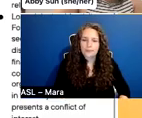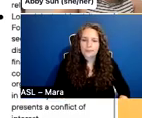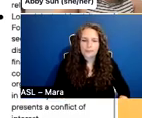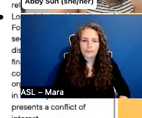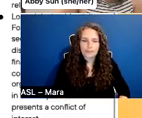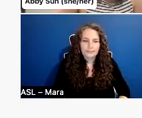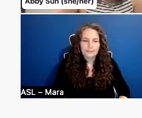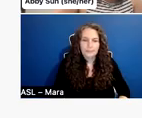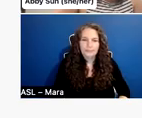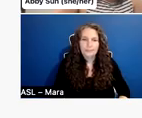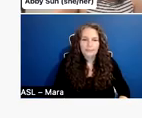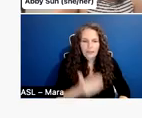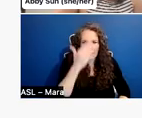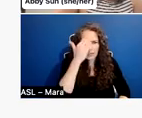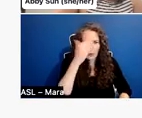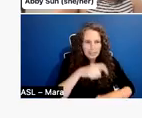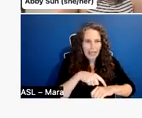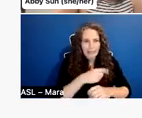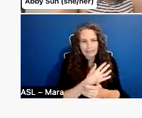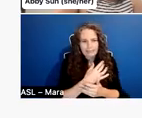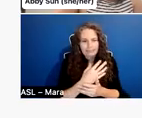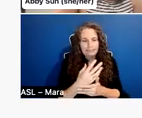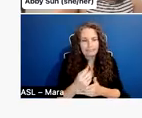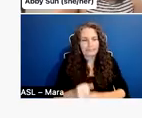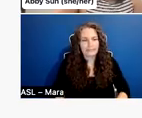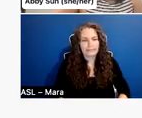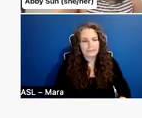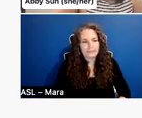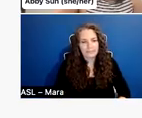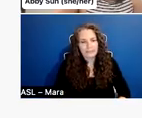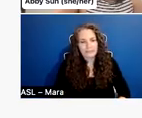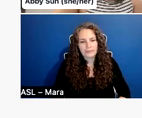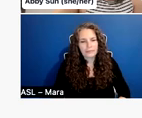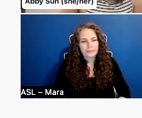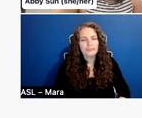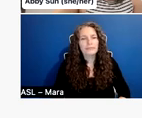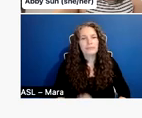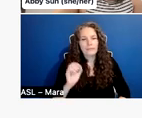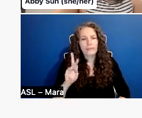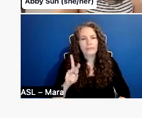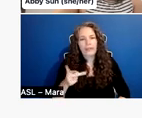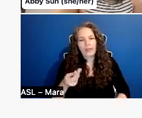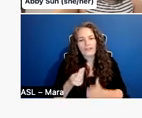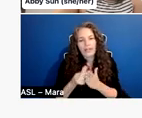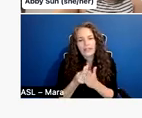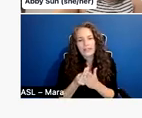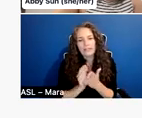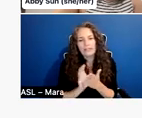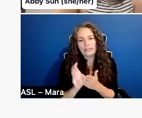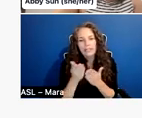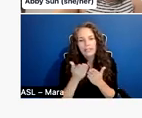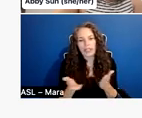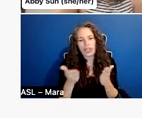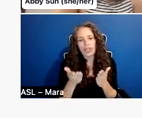been hogging up the time. Um, so, okay. Funding in the US, just some